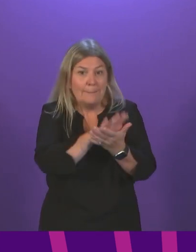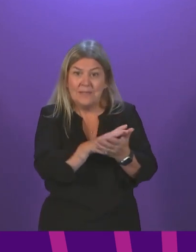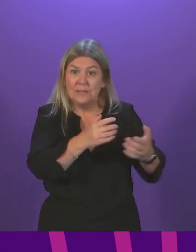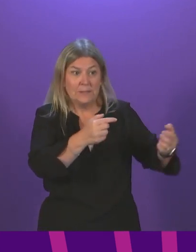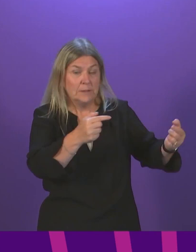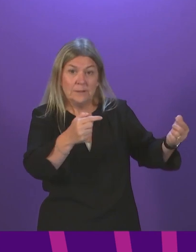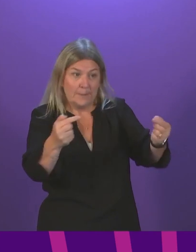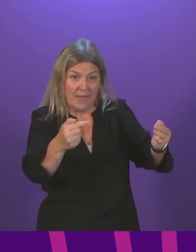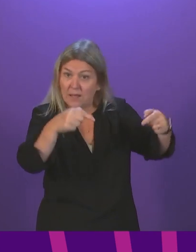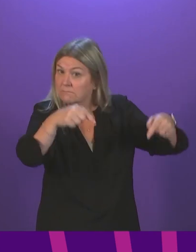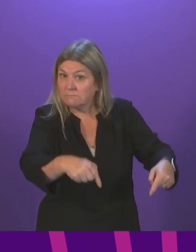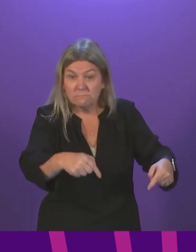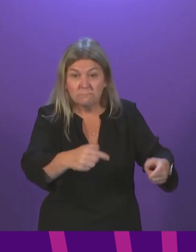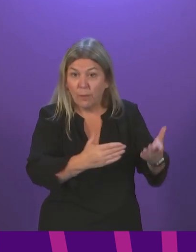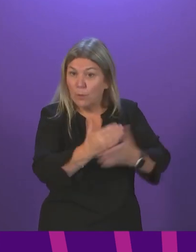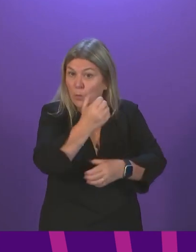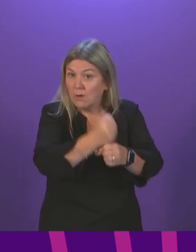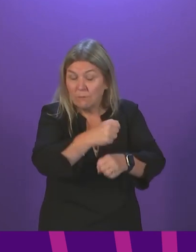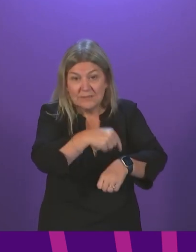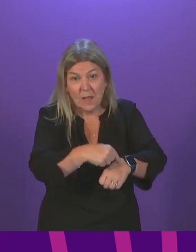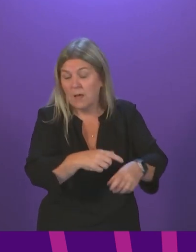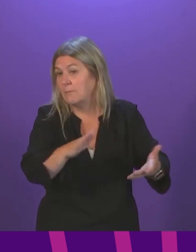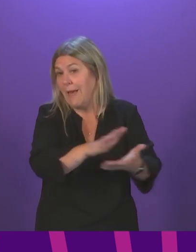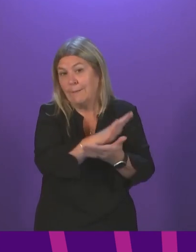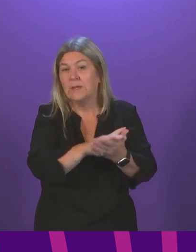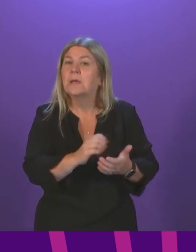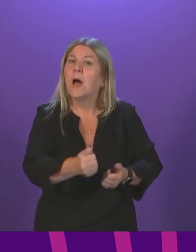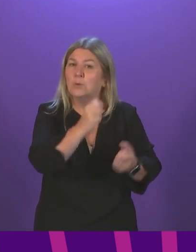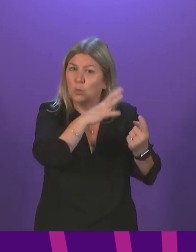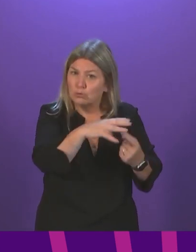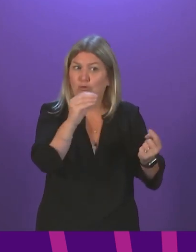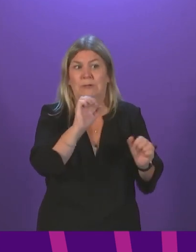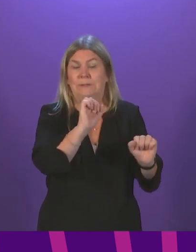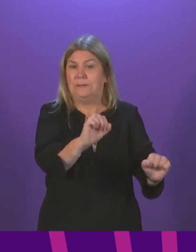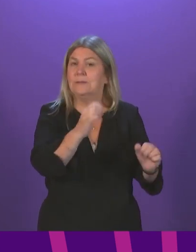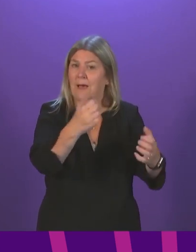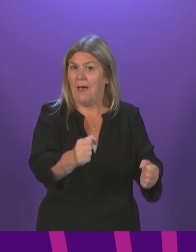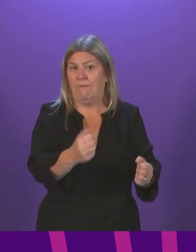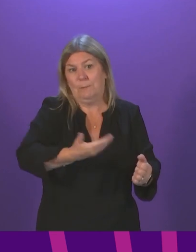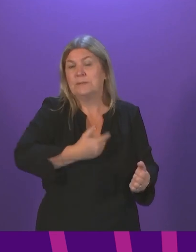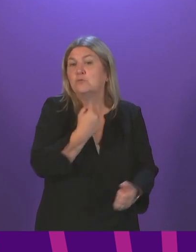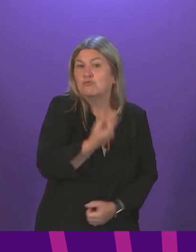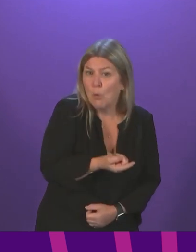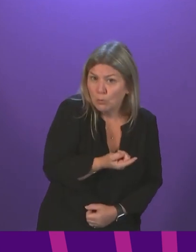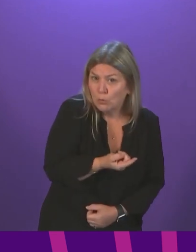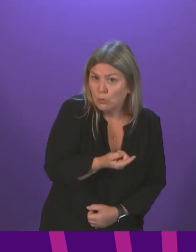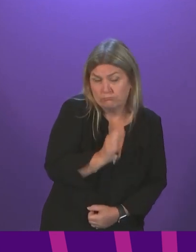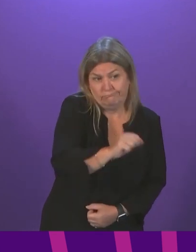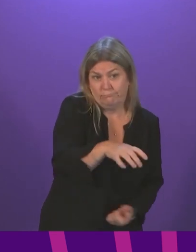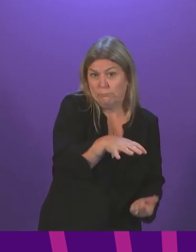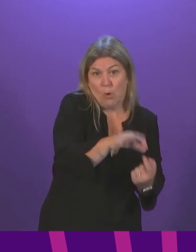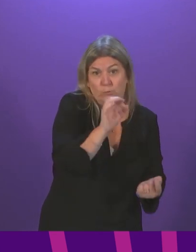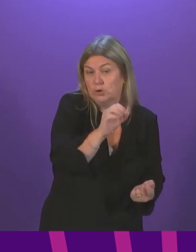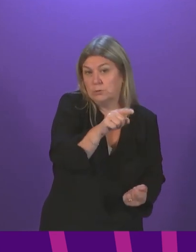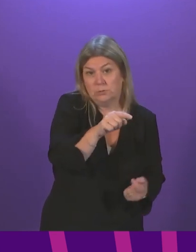held in this Parliament in government time, if that is the view. I think the Tories have opposition business tomorrow, where it would have been an option for them, it is entirely up to them,